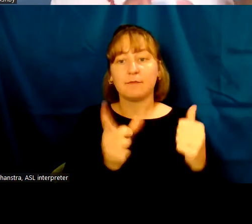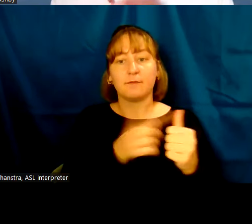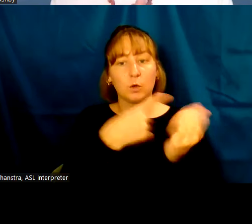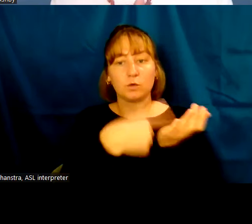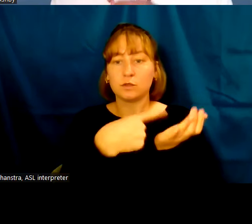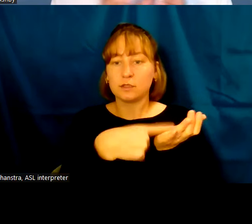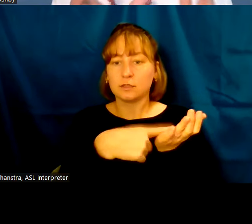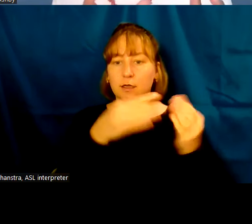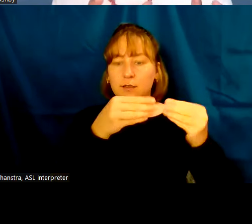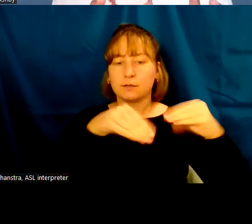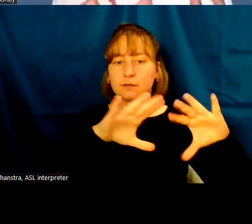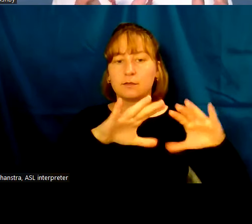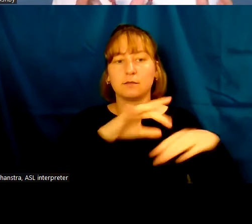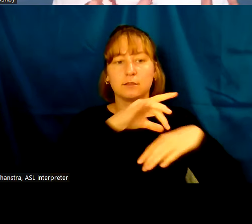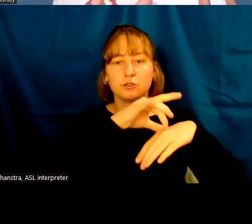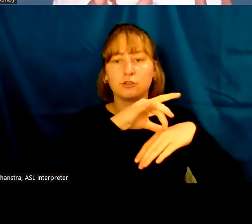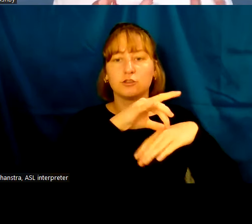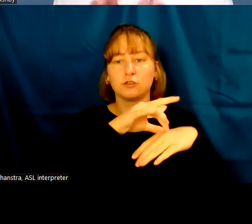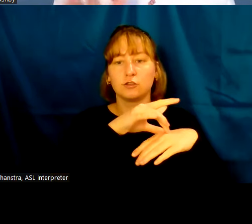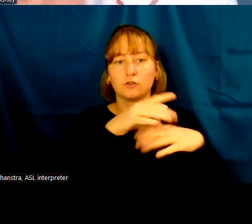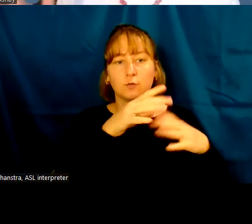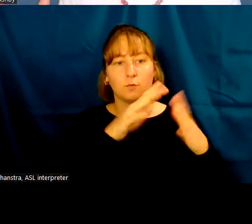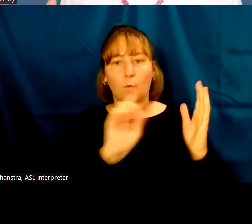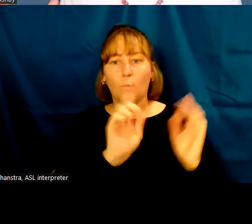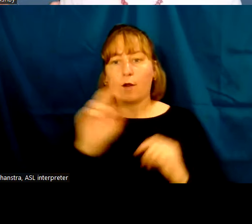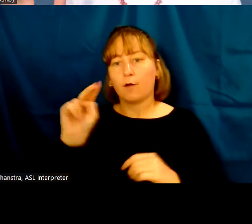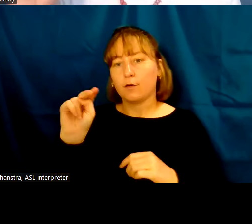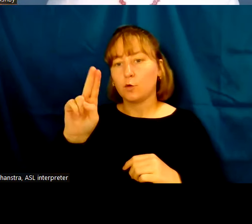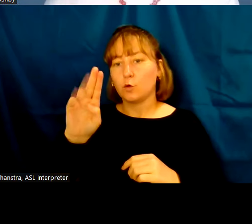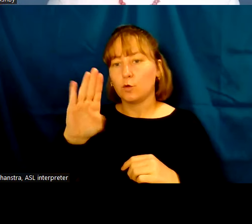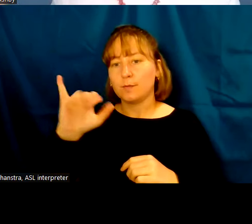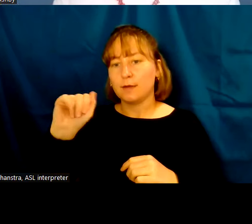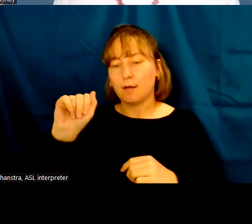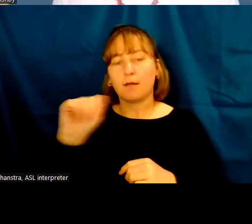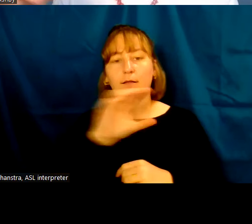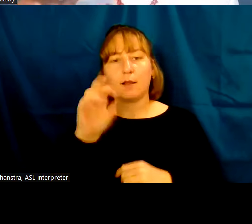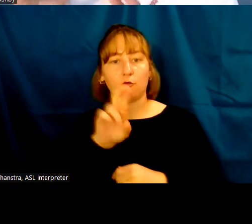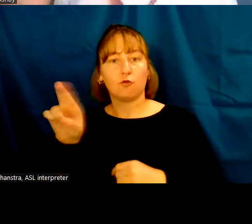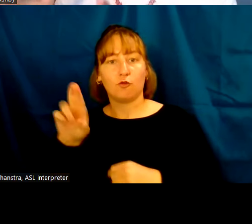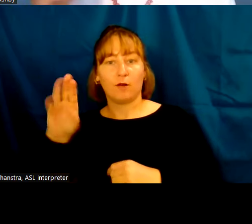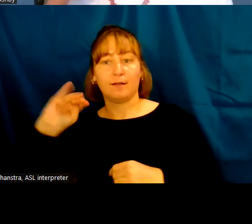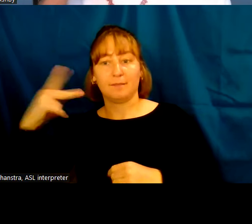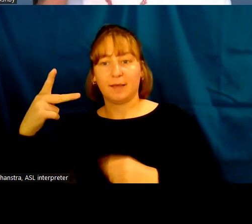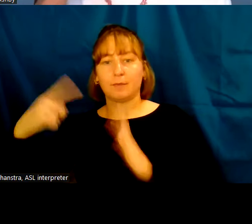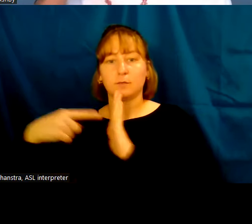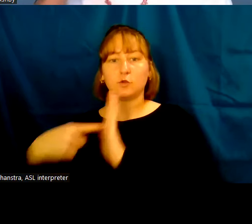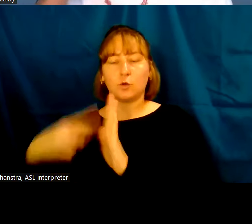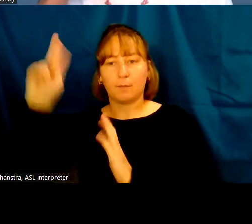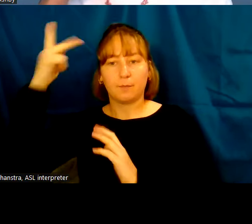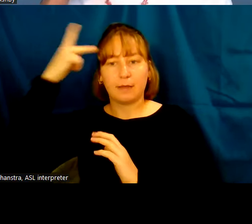the geographic designation Nubia, and then the one on the right to point to the political